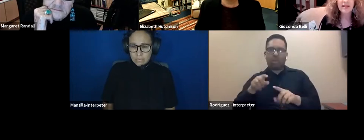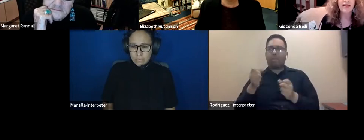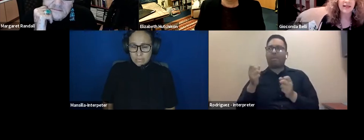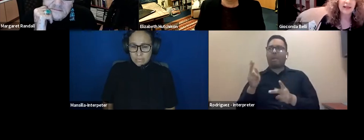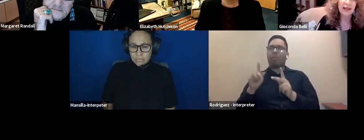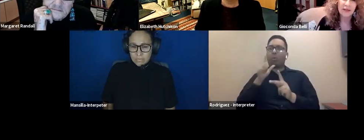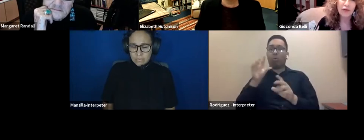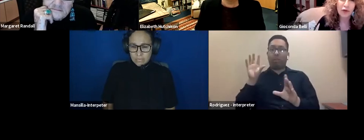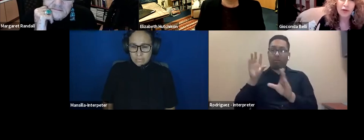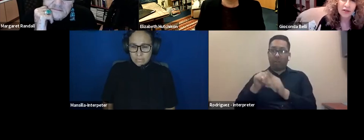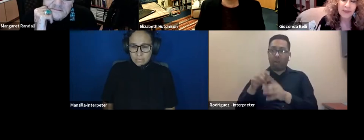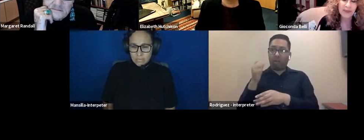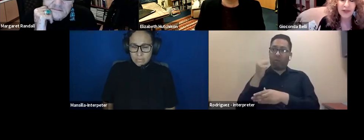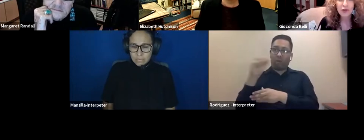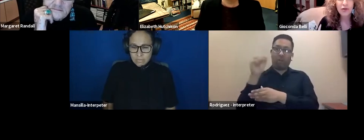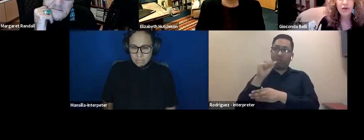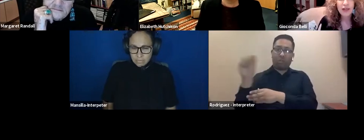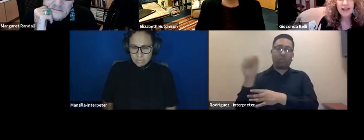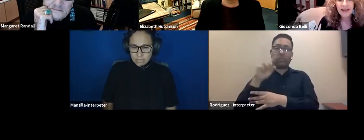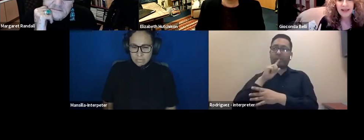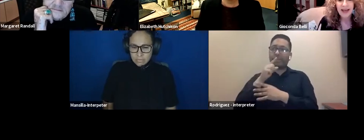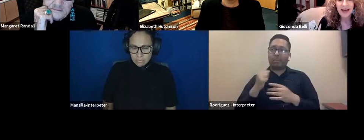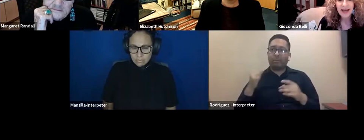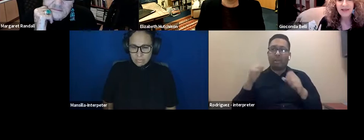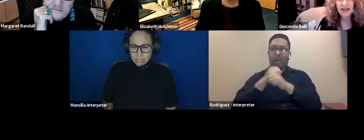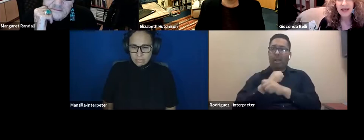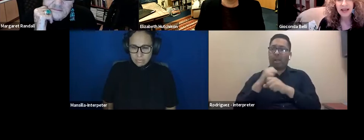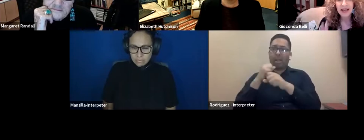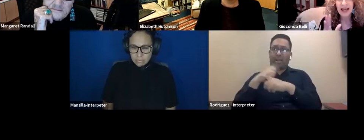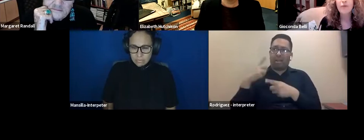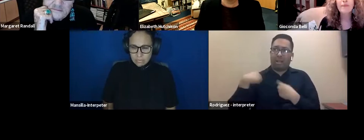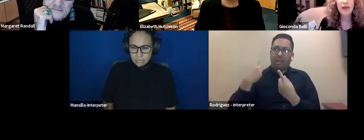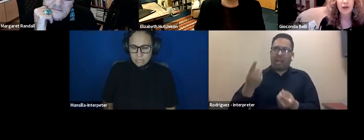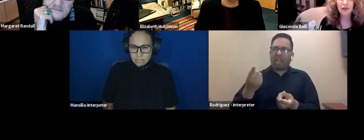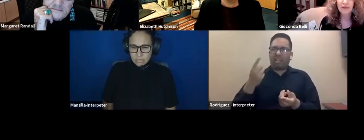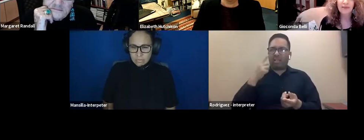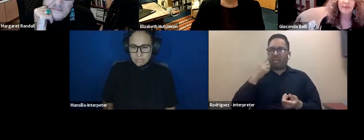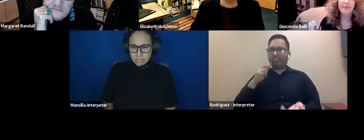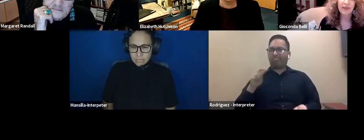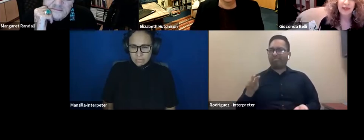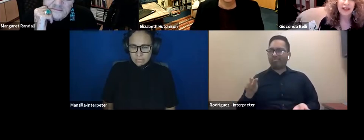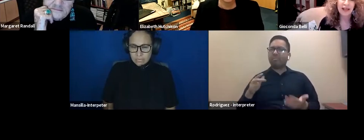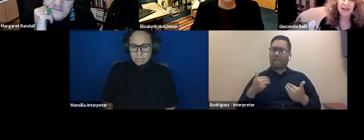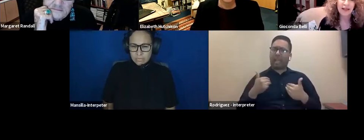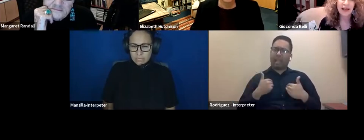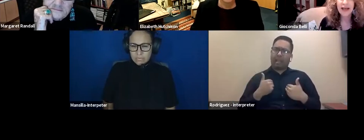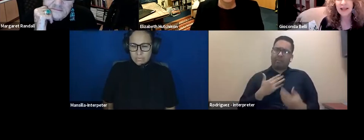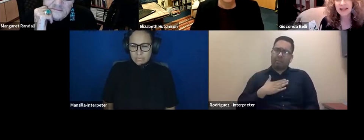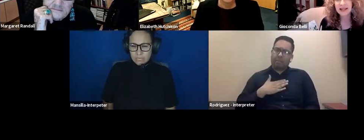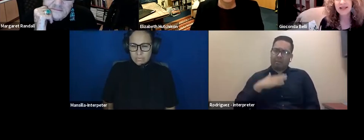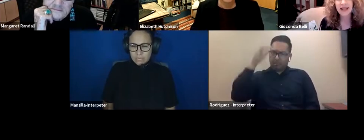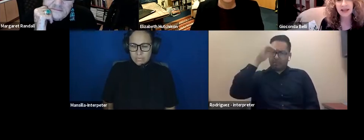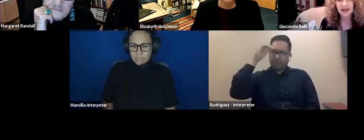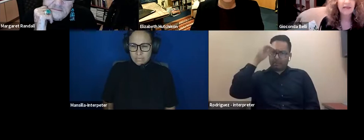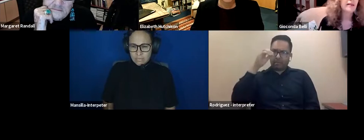part and, and fought. So I have a, an opinion that I